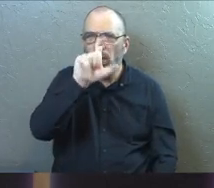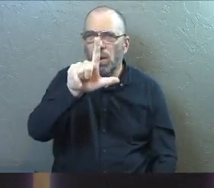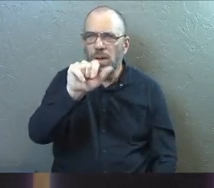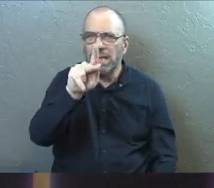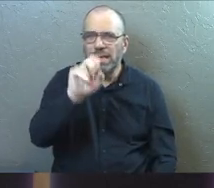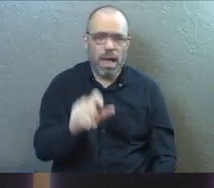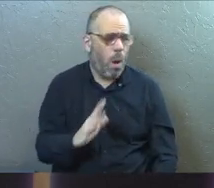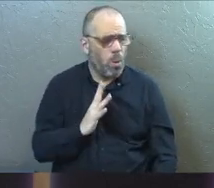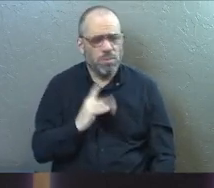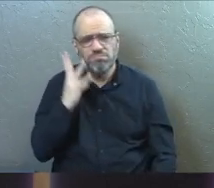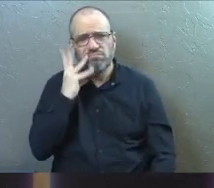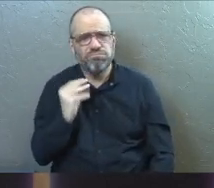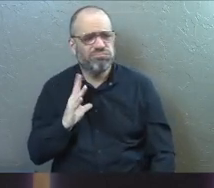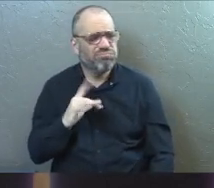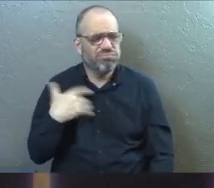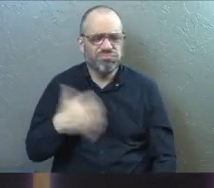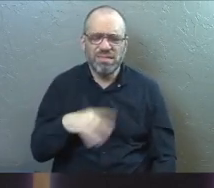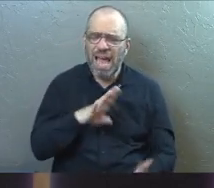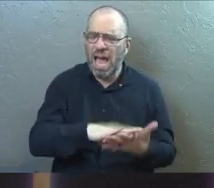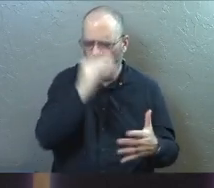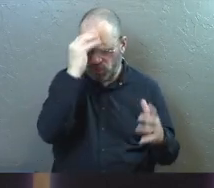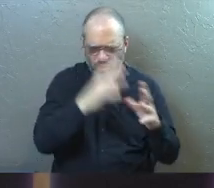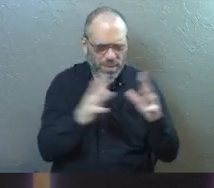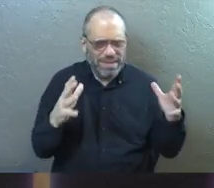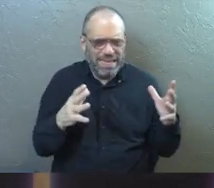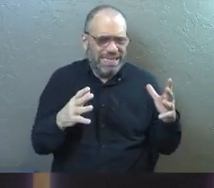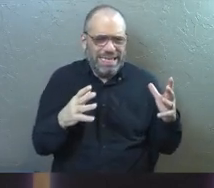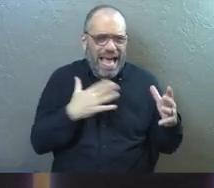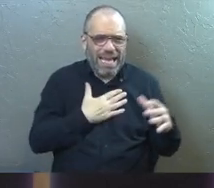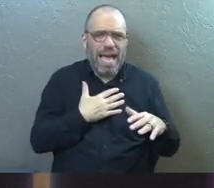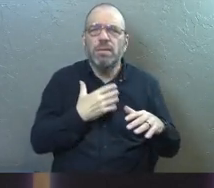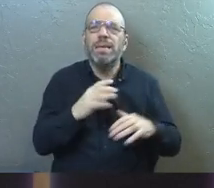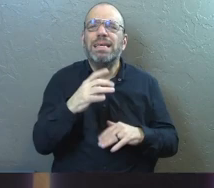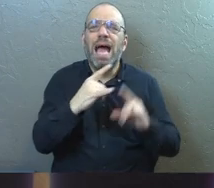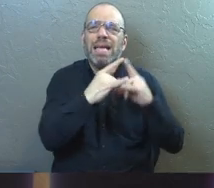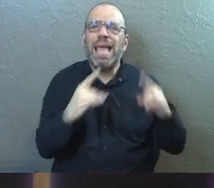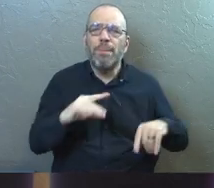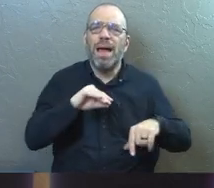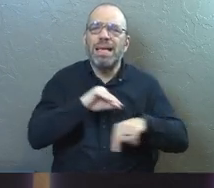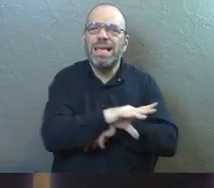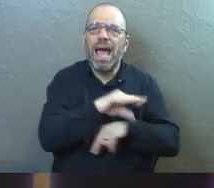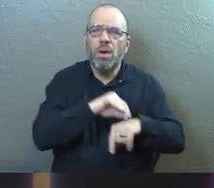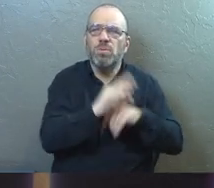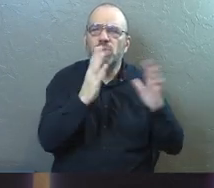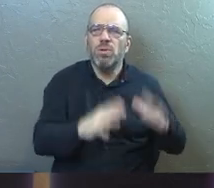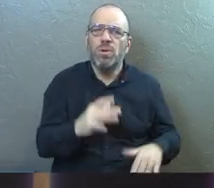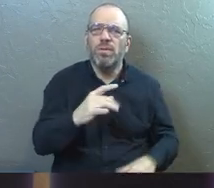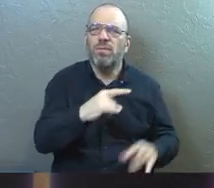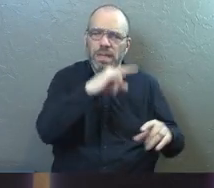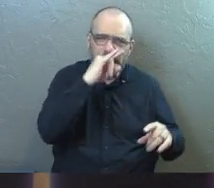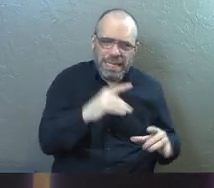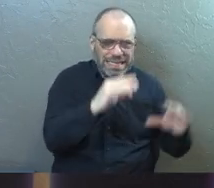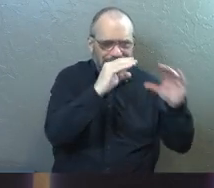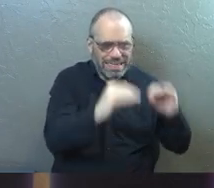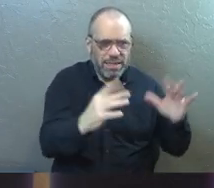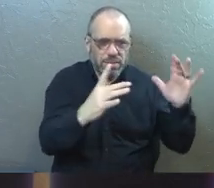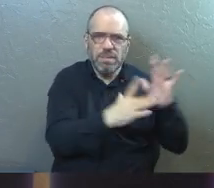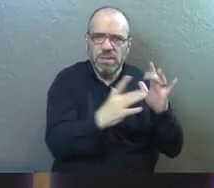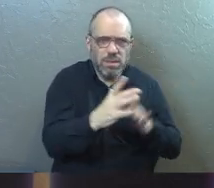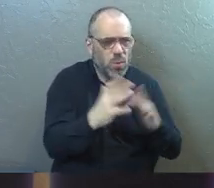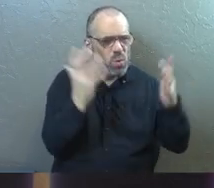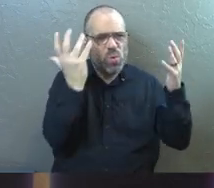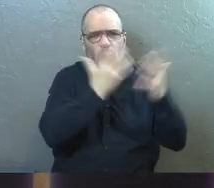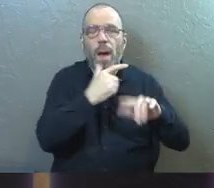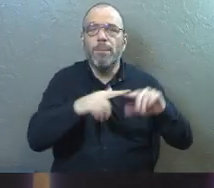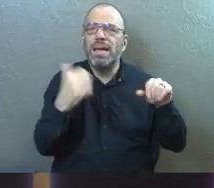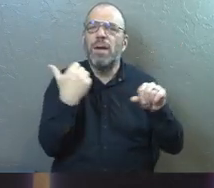and it was a great experience and I learned a ton there and got to be a camp counselor for kids and teach them about Jesus. It